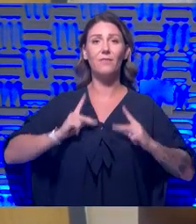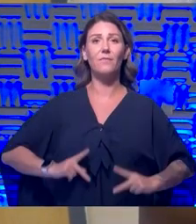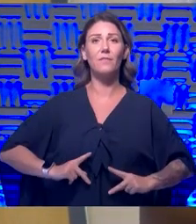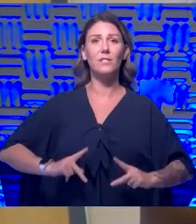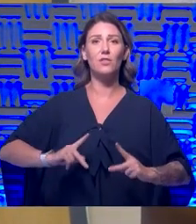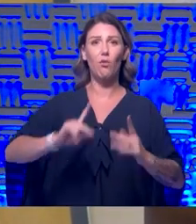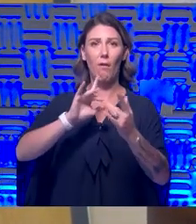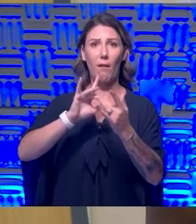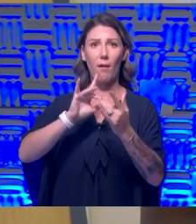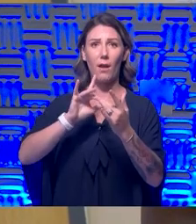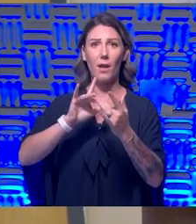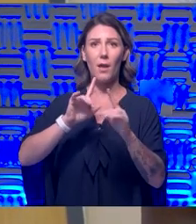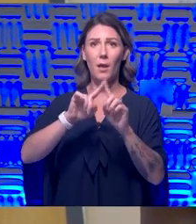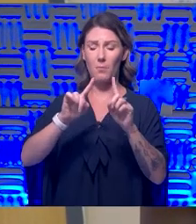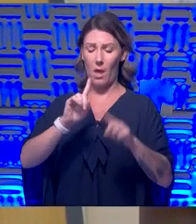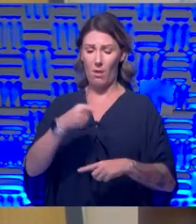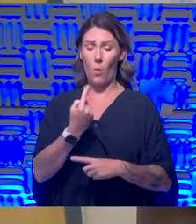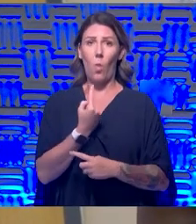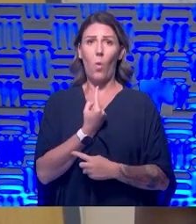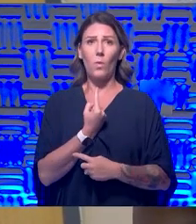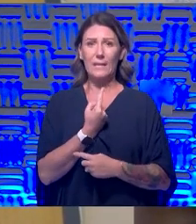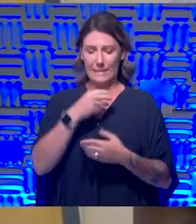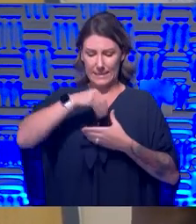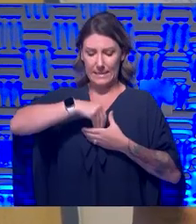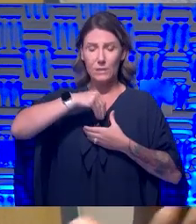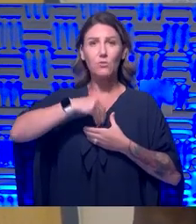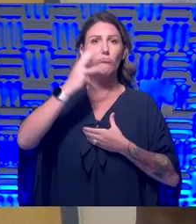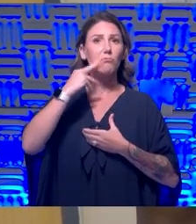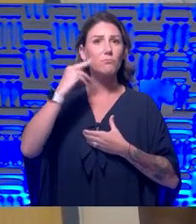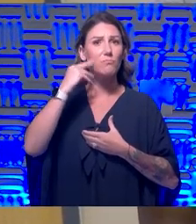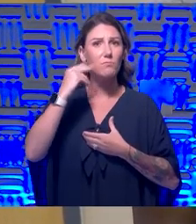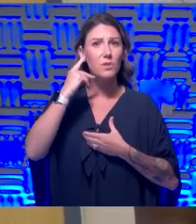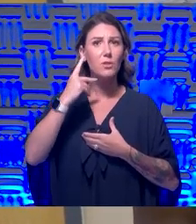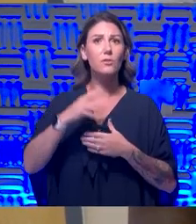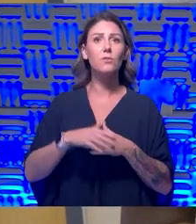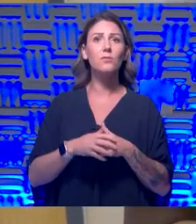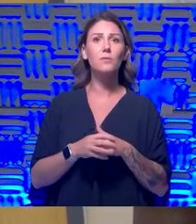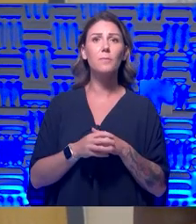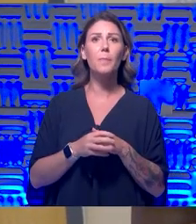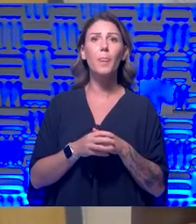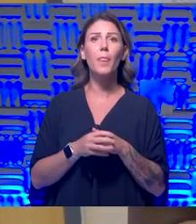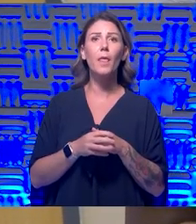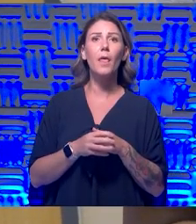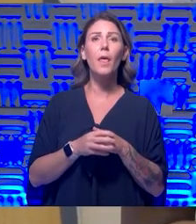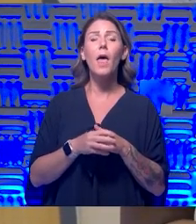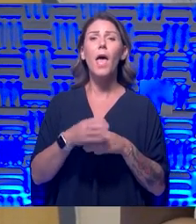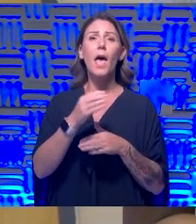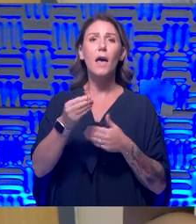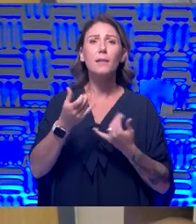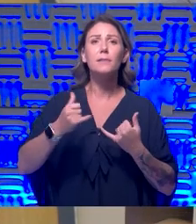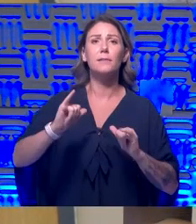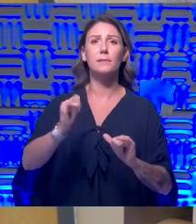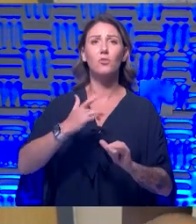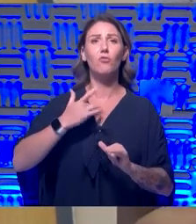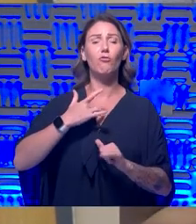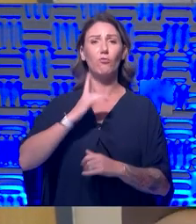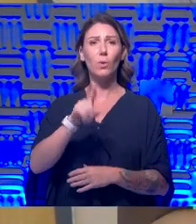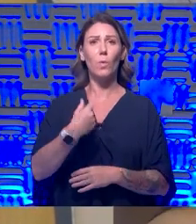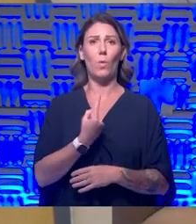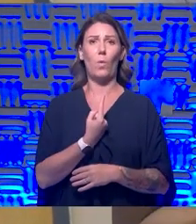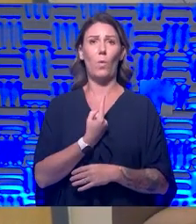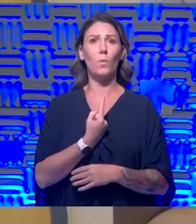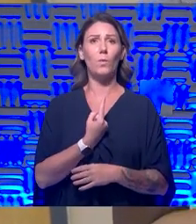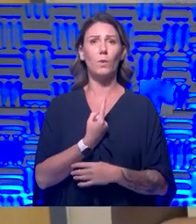loneliness being a more subjective internal experience. I can be in a room of a thousand people, yet still feel lonely. So it's a difference in